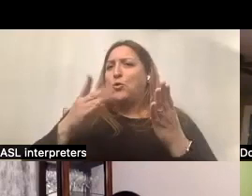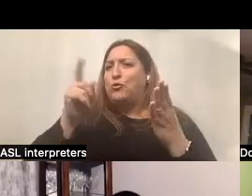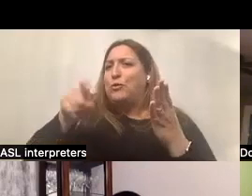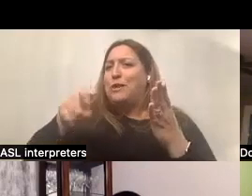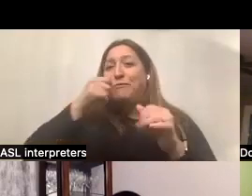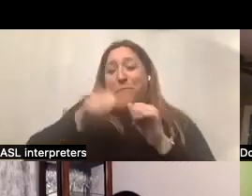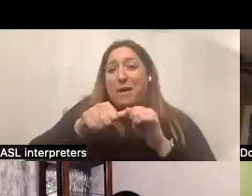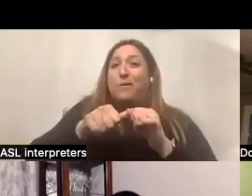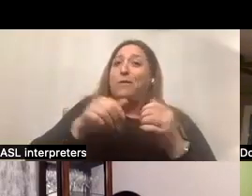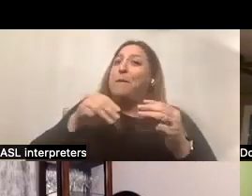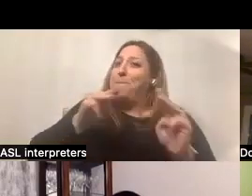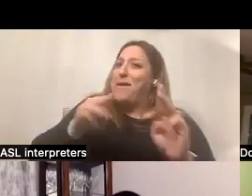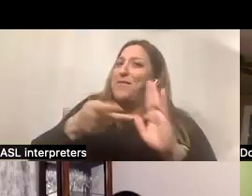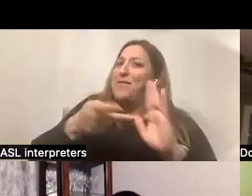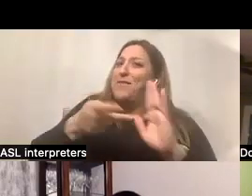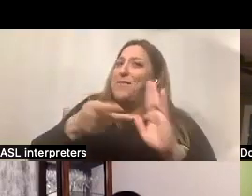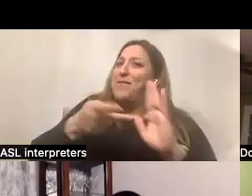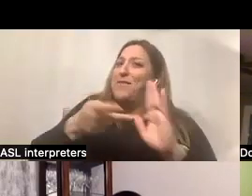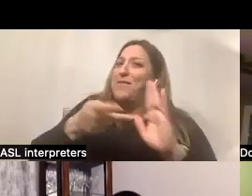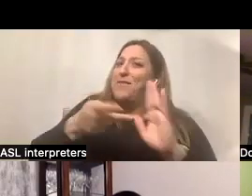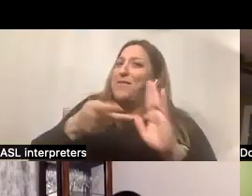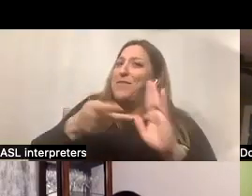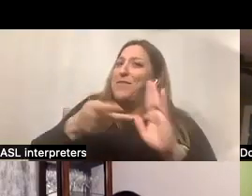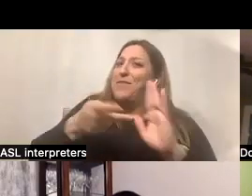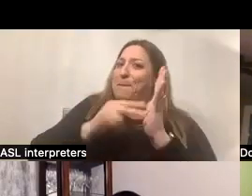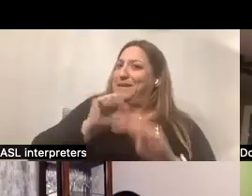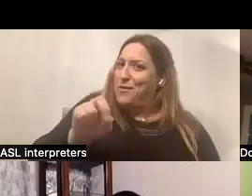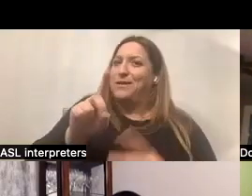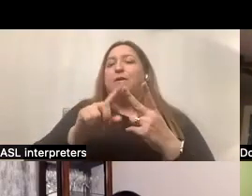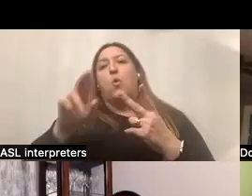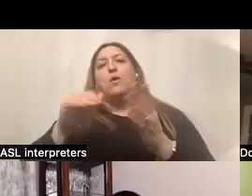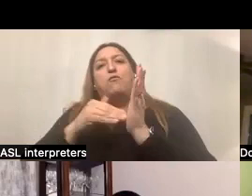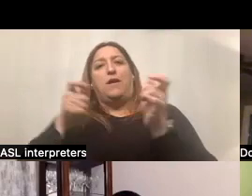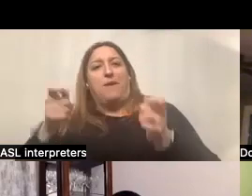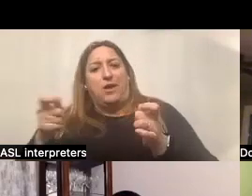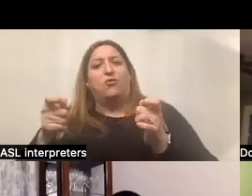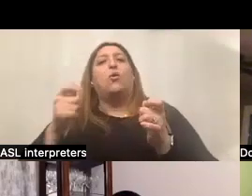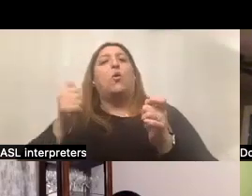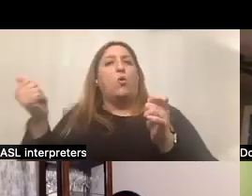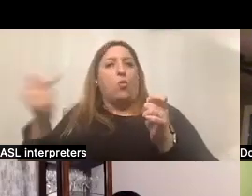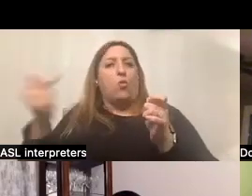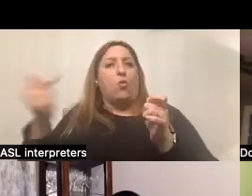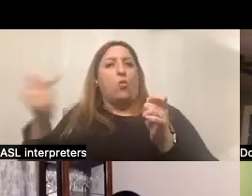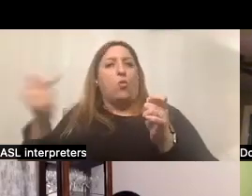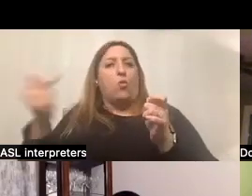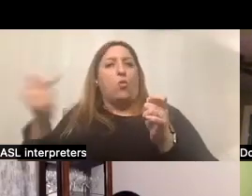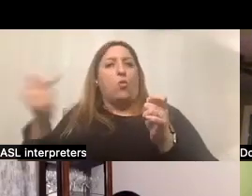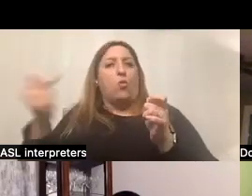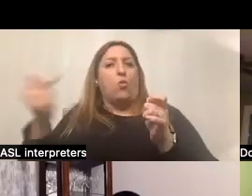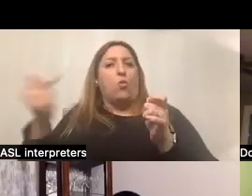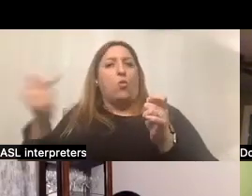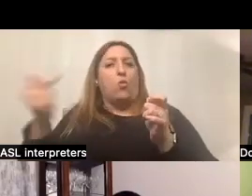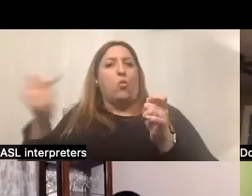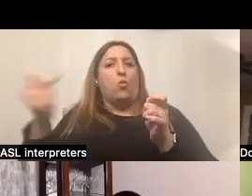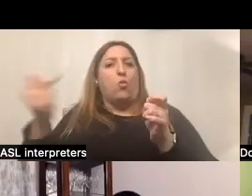by method I'm referring to self-directed or provider managed, that everyone has selected the approach or the method based